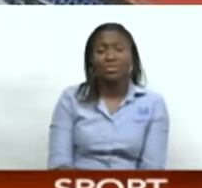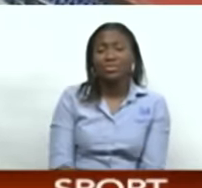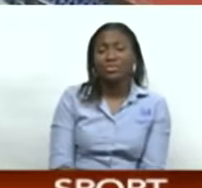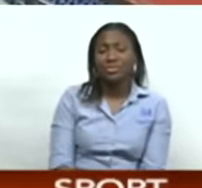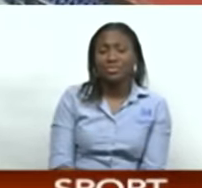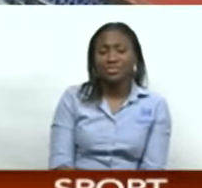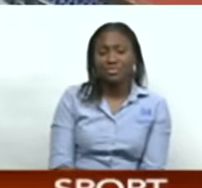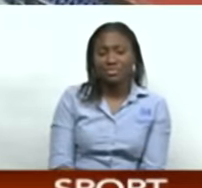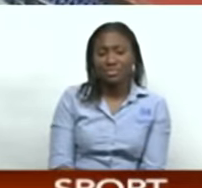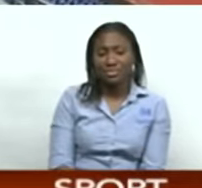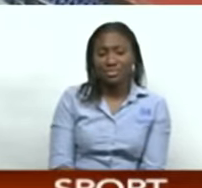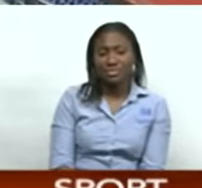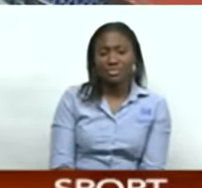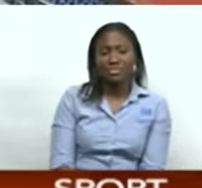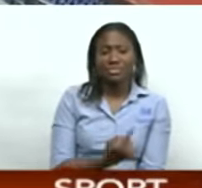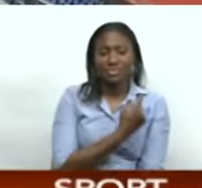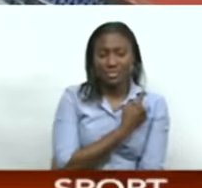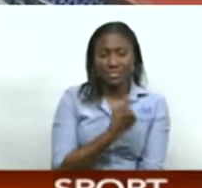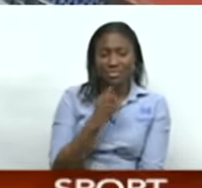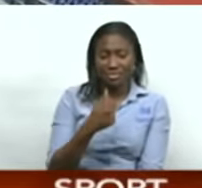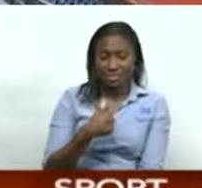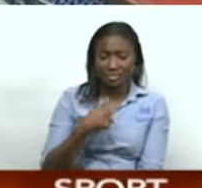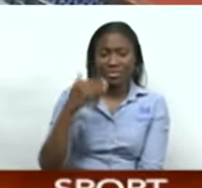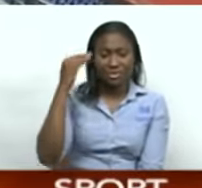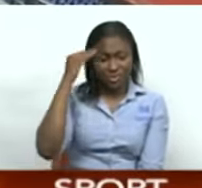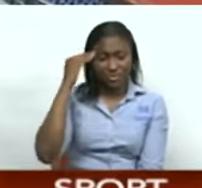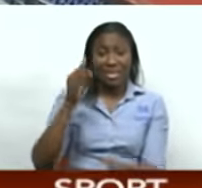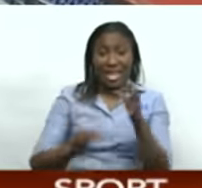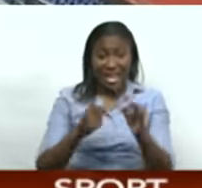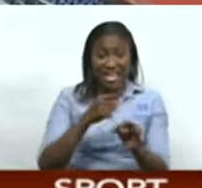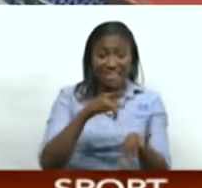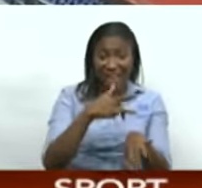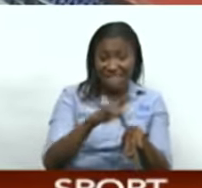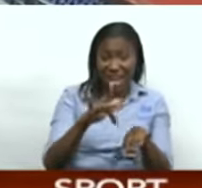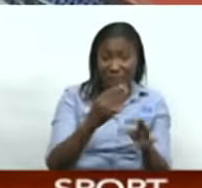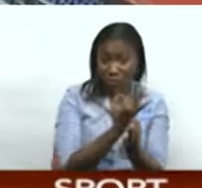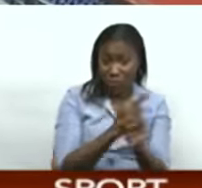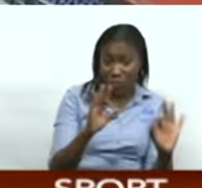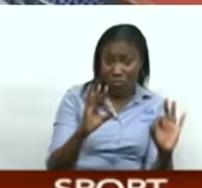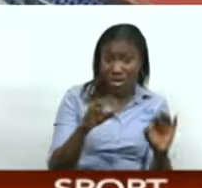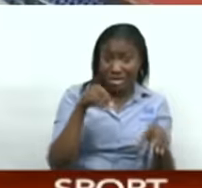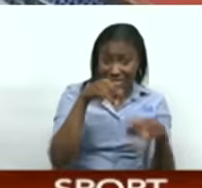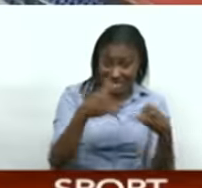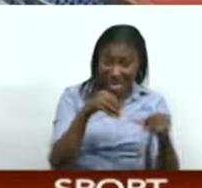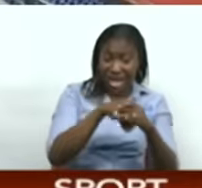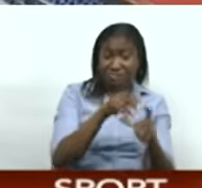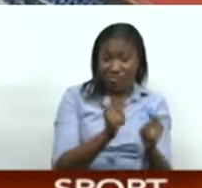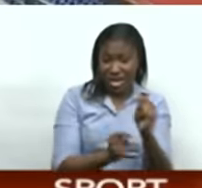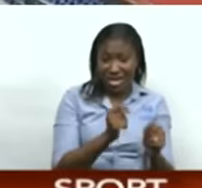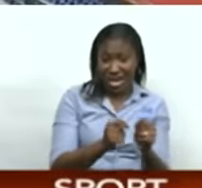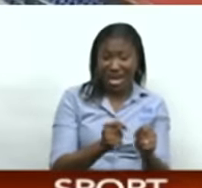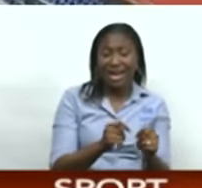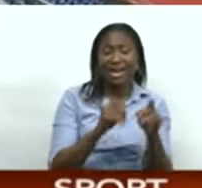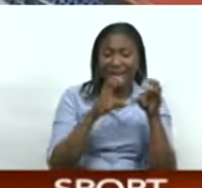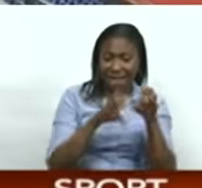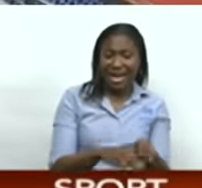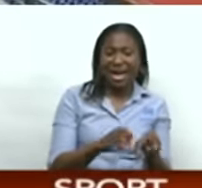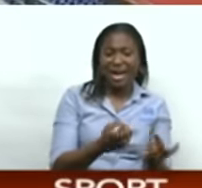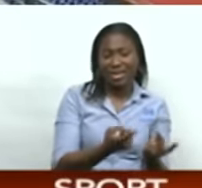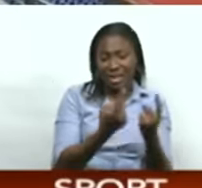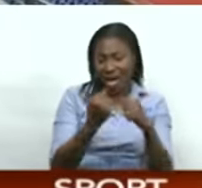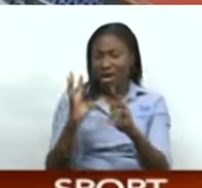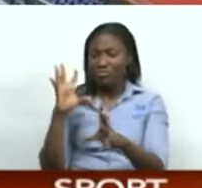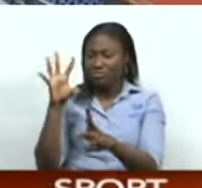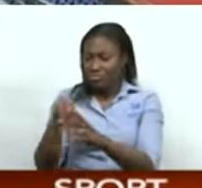And I know for a fact that as so long as he's available and he is in Trinidad, he will come and, you know, depart